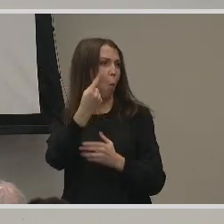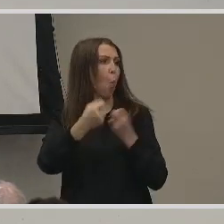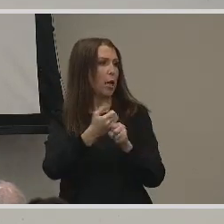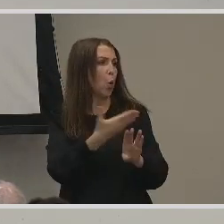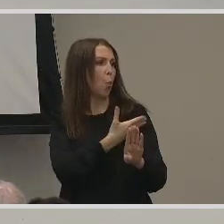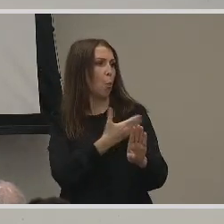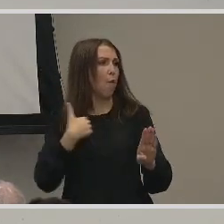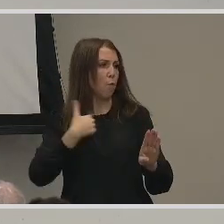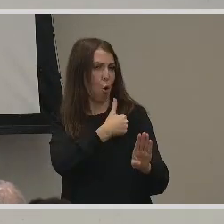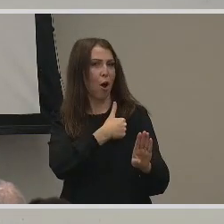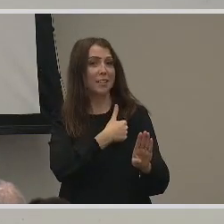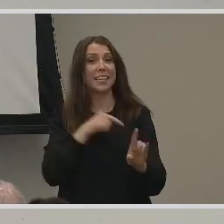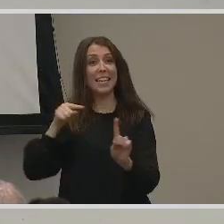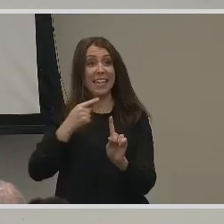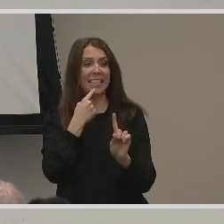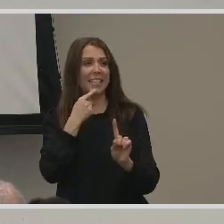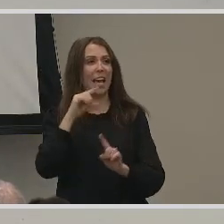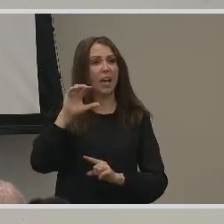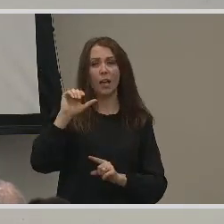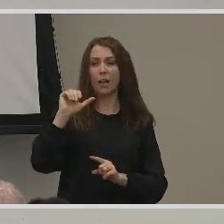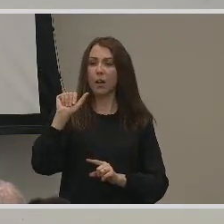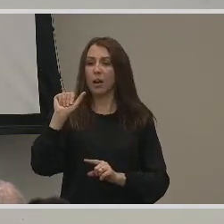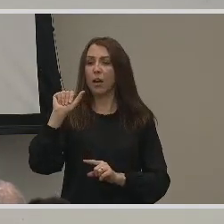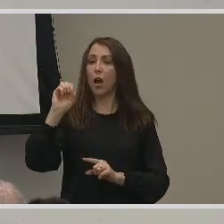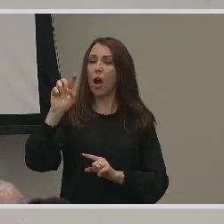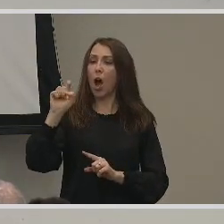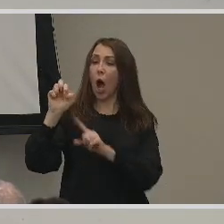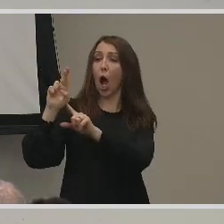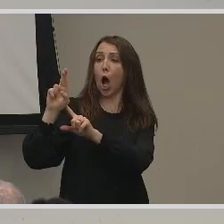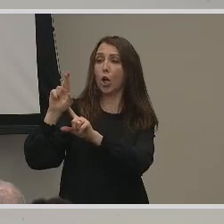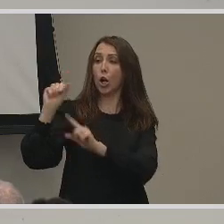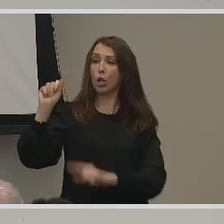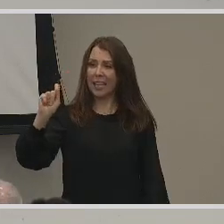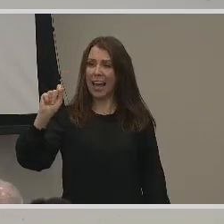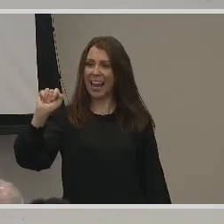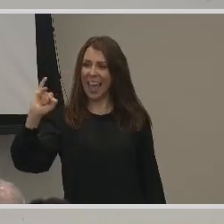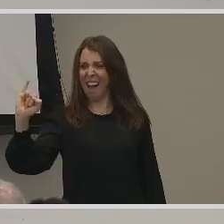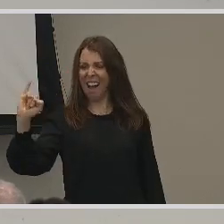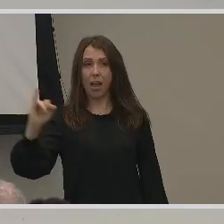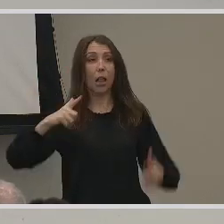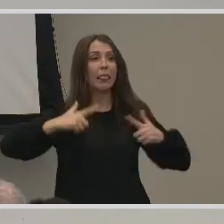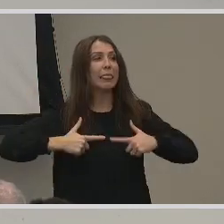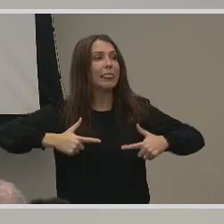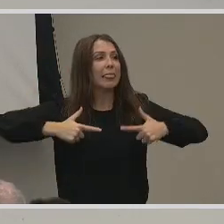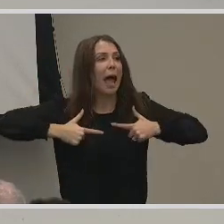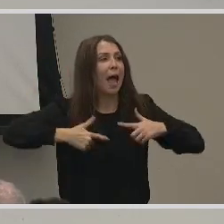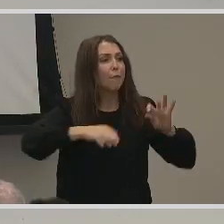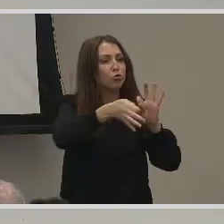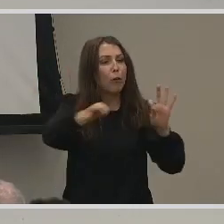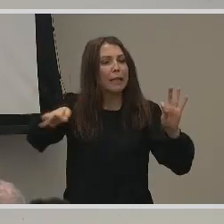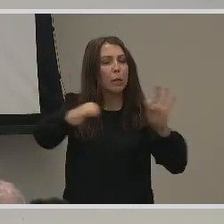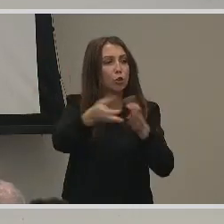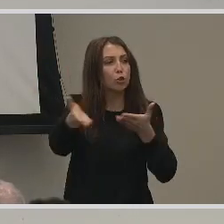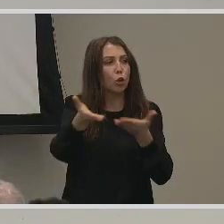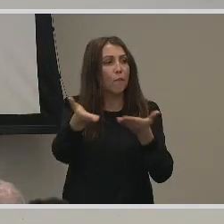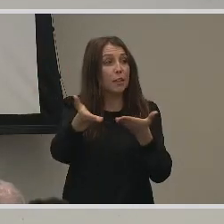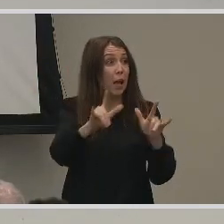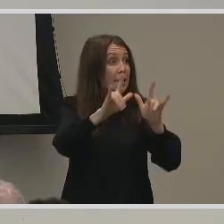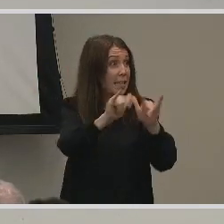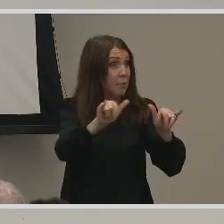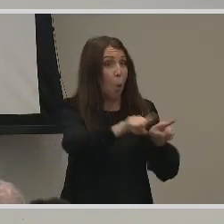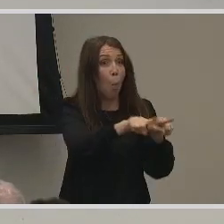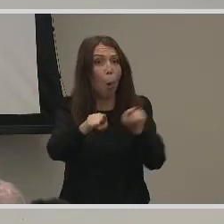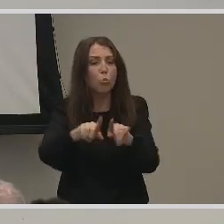but he mentioned Otter AI. And for those that don't know, Otter AI is a live transcriptioning service, but it can also record,